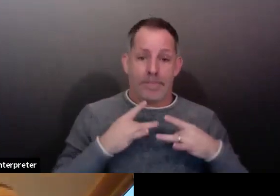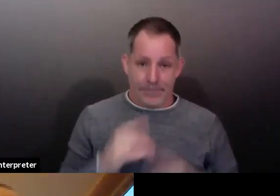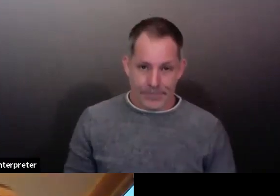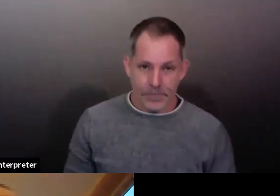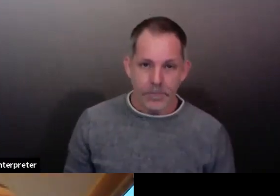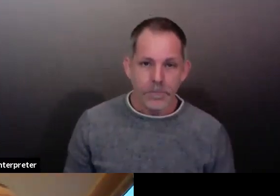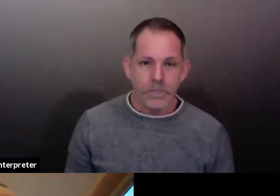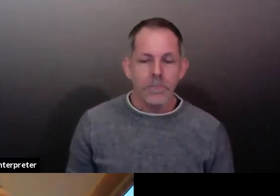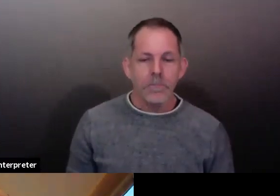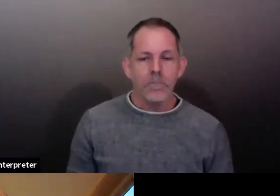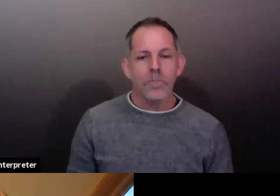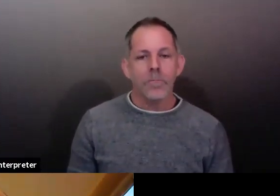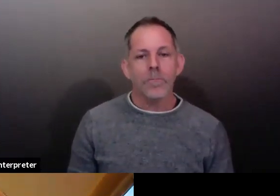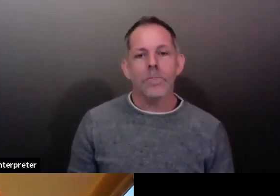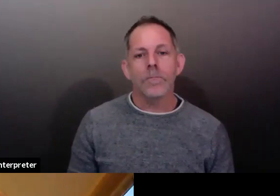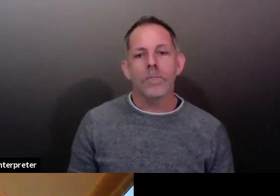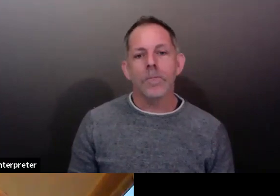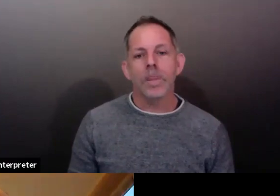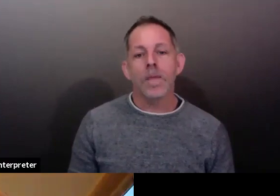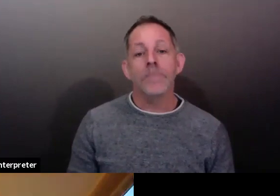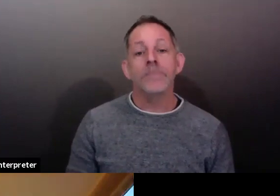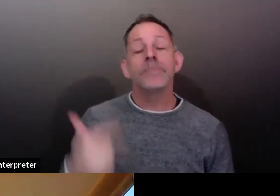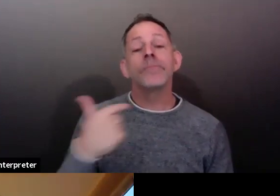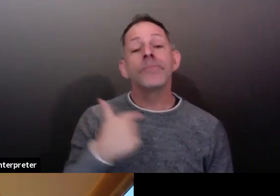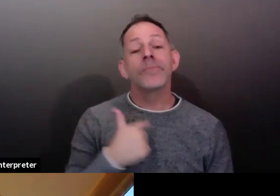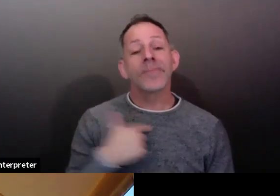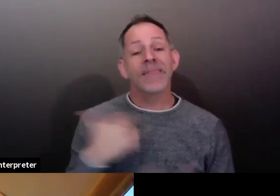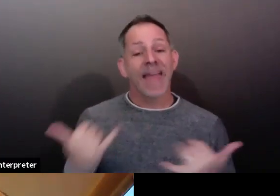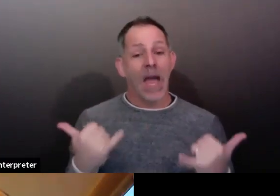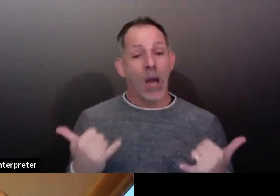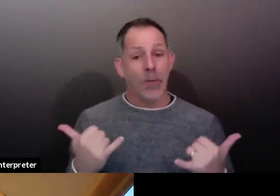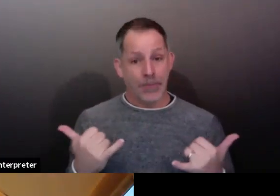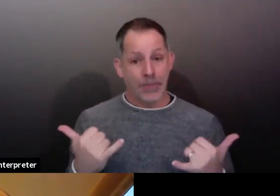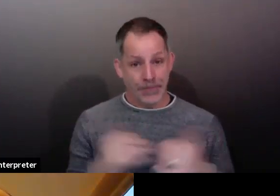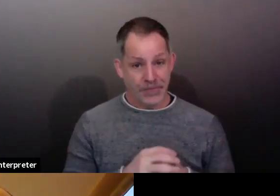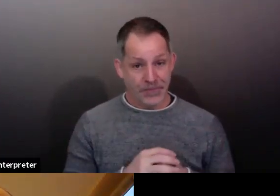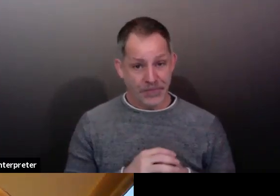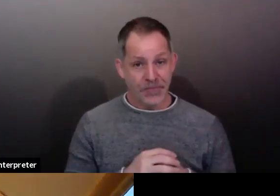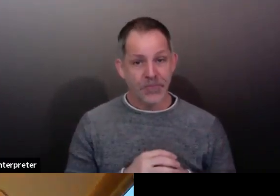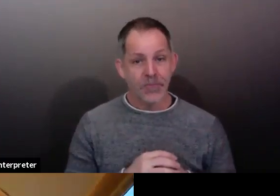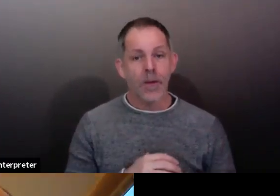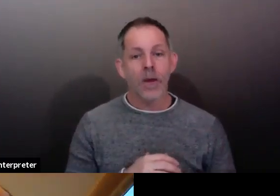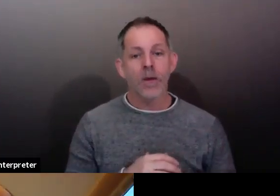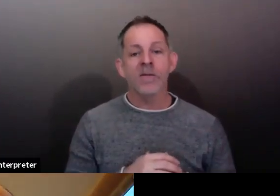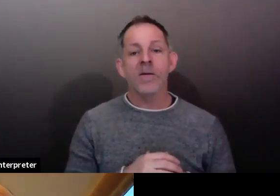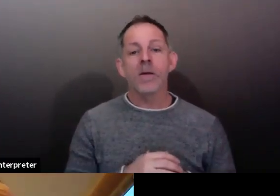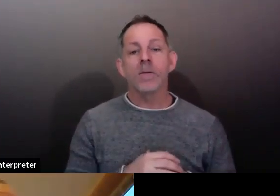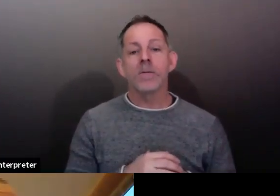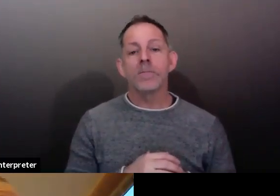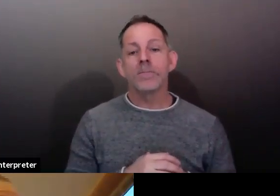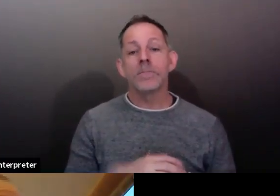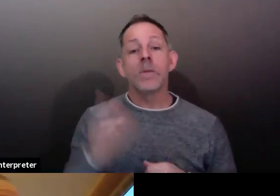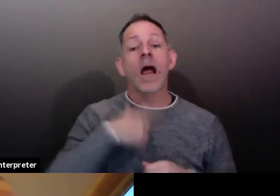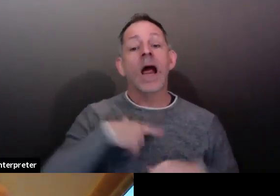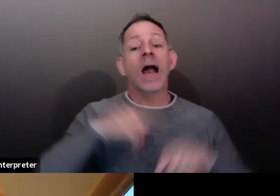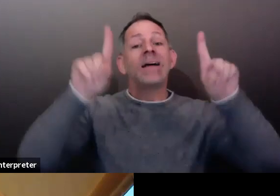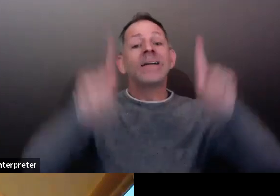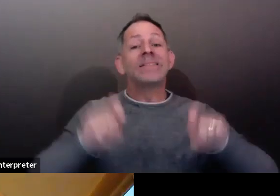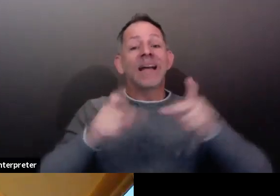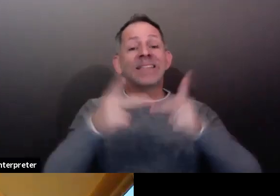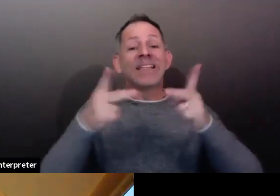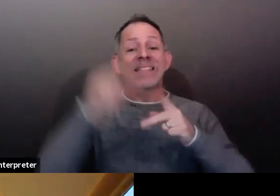and its notification process that's used by our testing sites at the Broadway and Linwood Food Bank